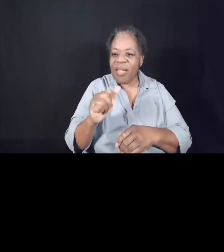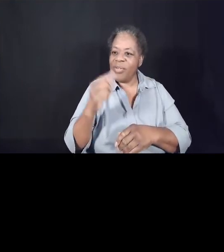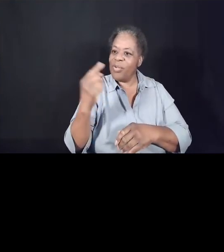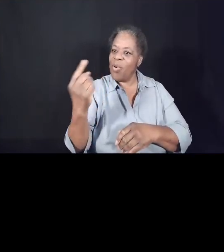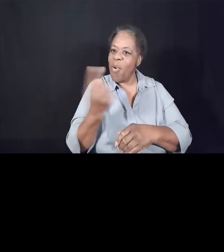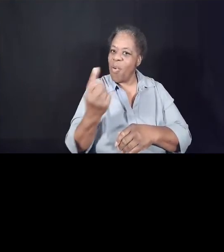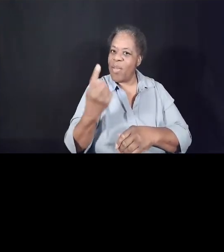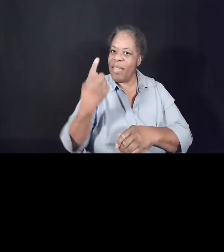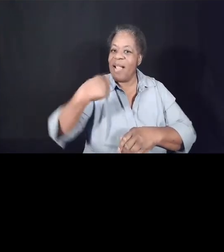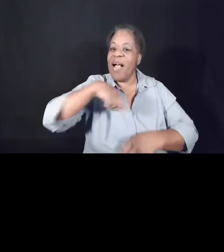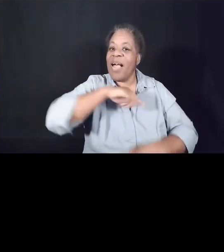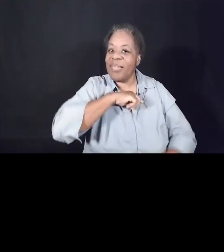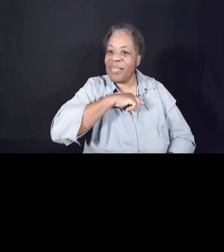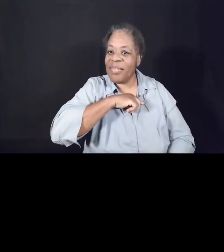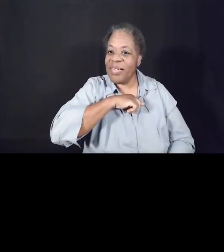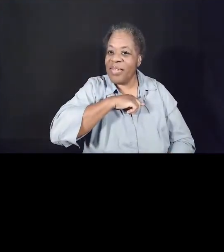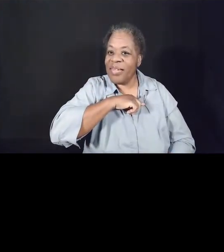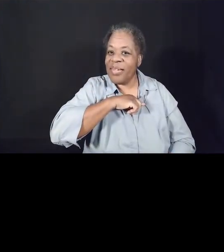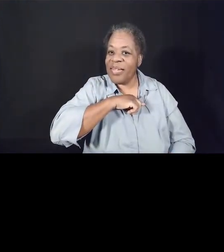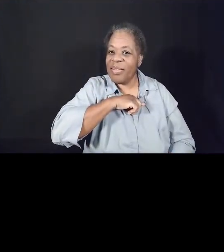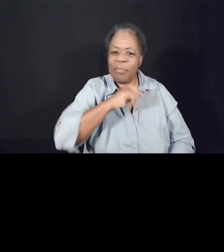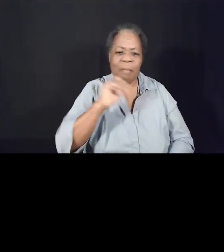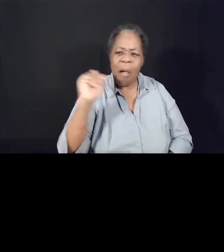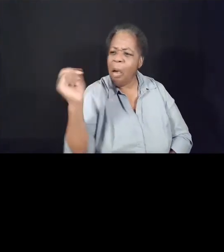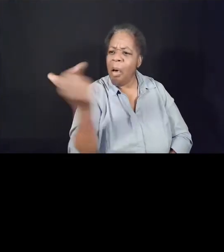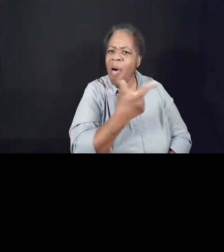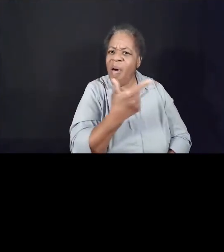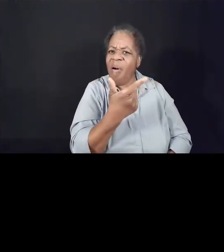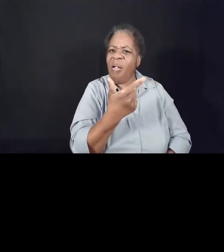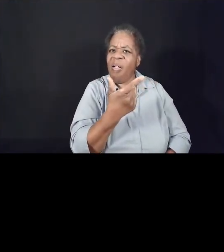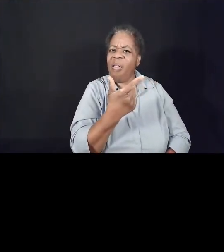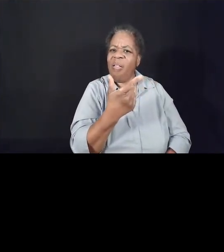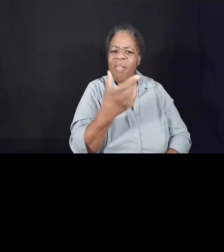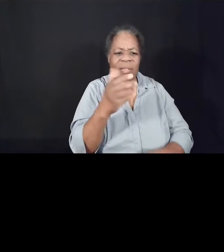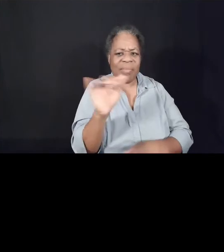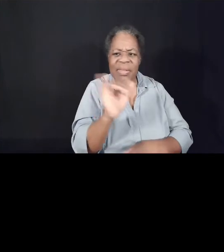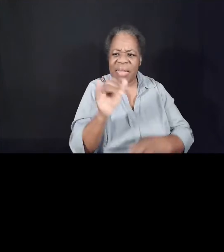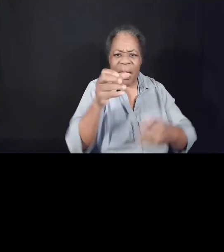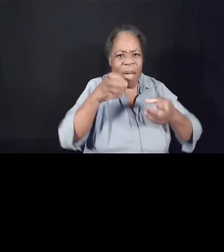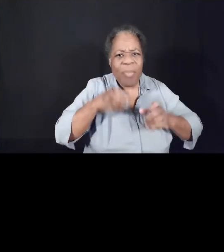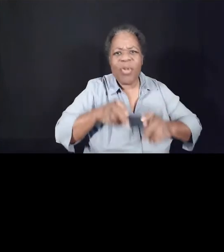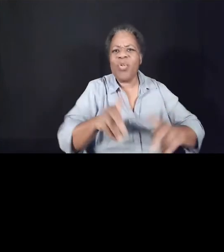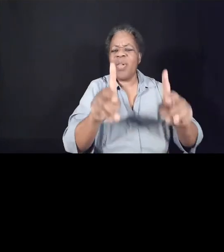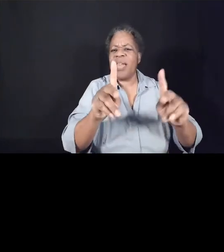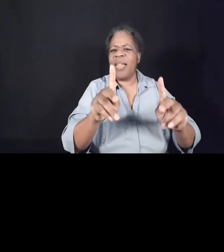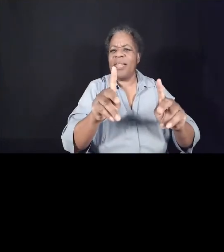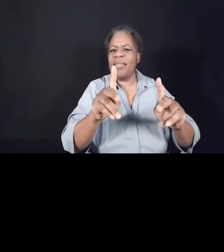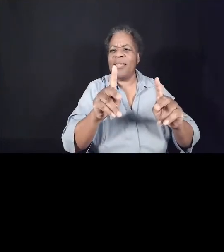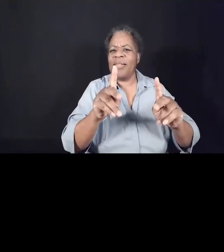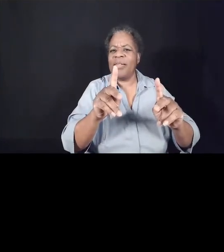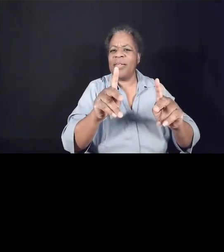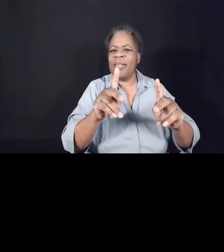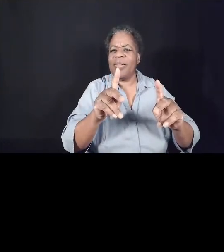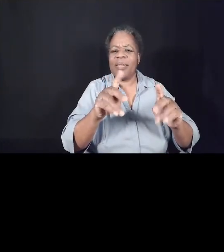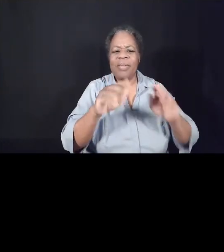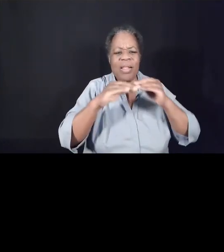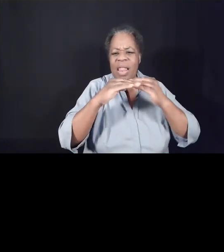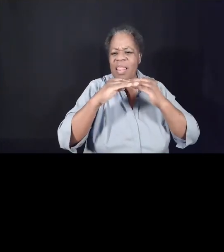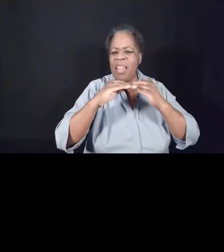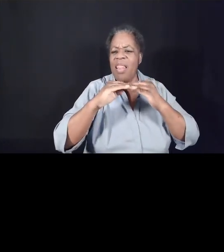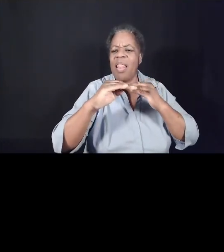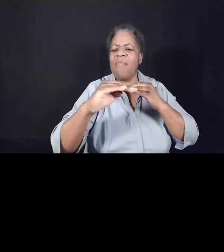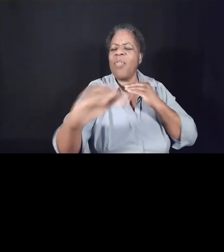It means everyone gets the same opportunity. It means a level playing field.